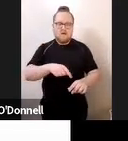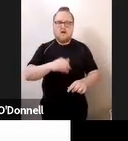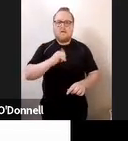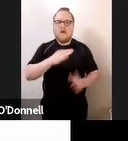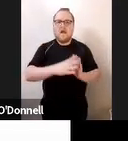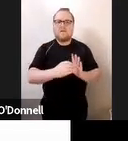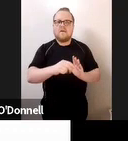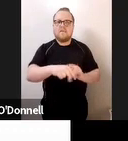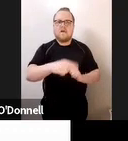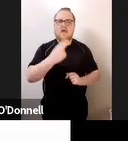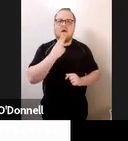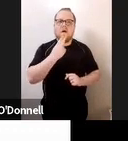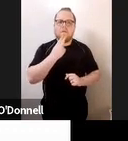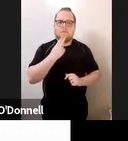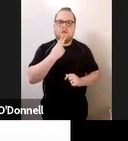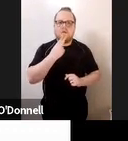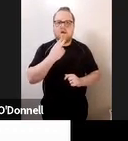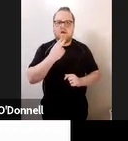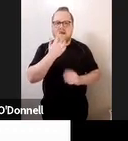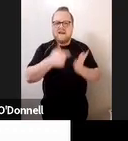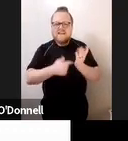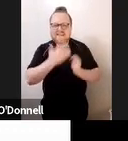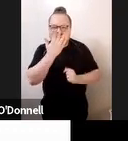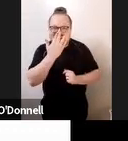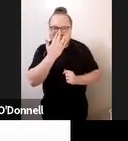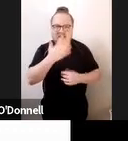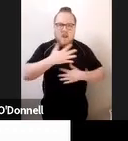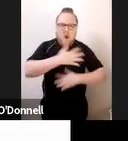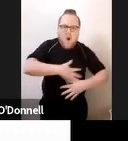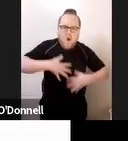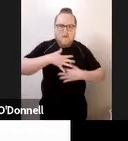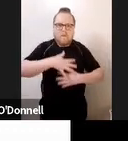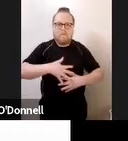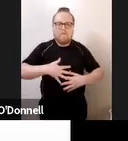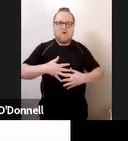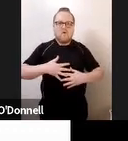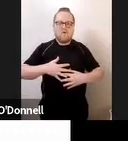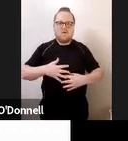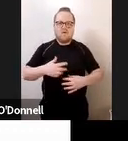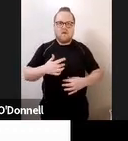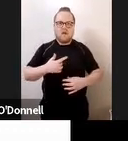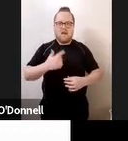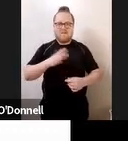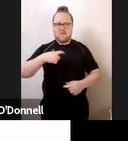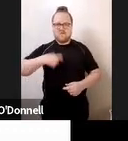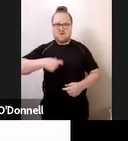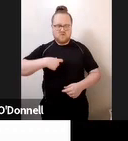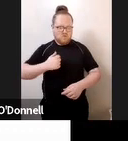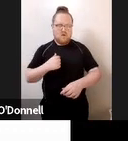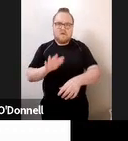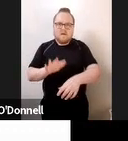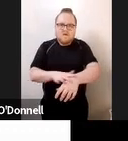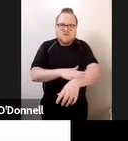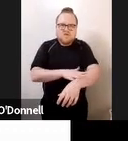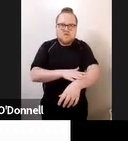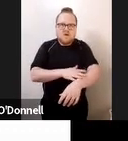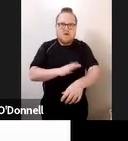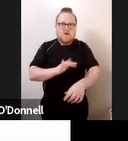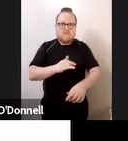touch is of a non-sexual nature. This puts you now in a very vulnerable position yourself, doesn't it?